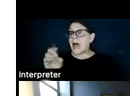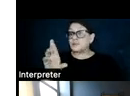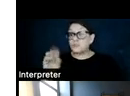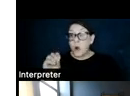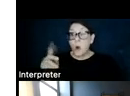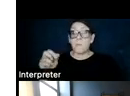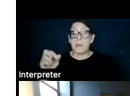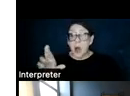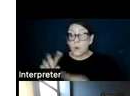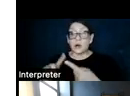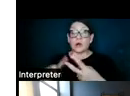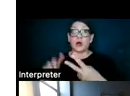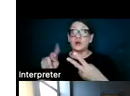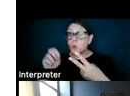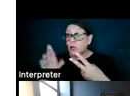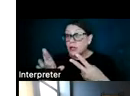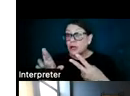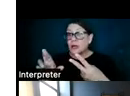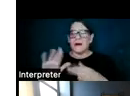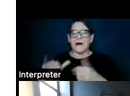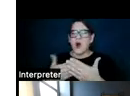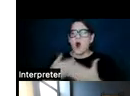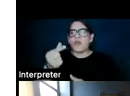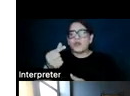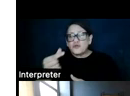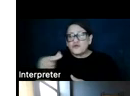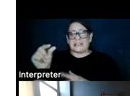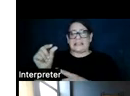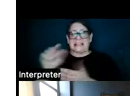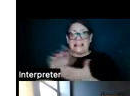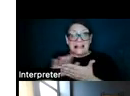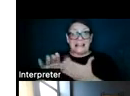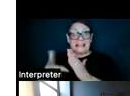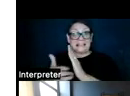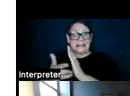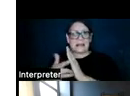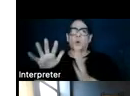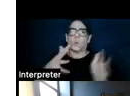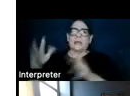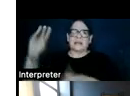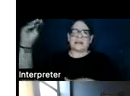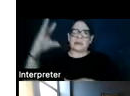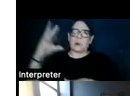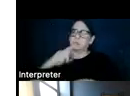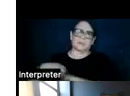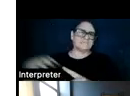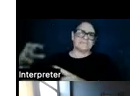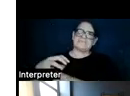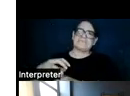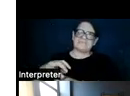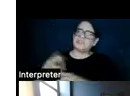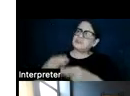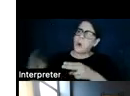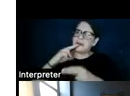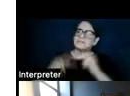nuclear, of all the green, clean technologies, wind and solar have really the shortest construction